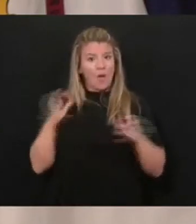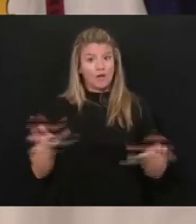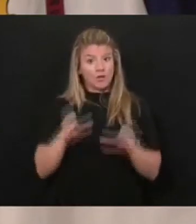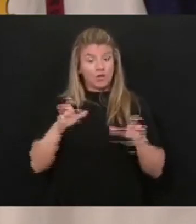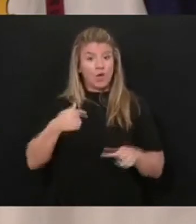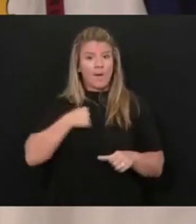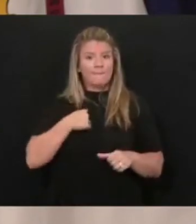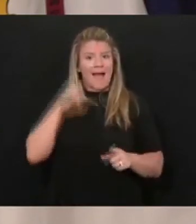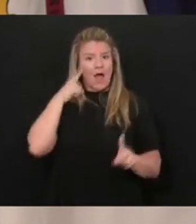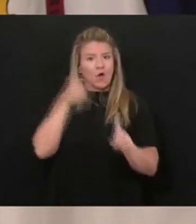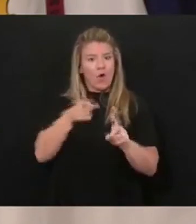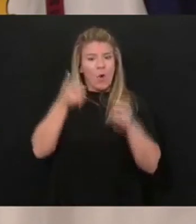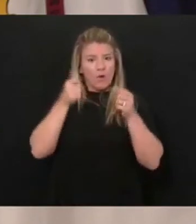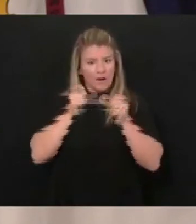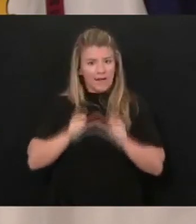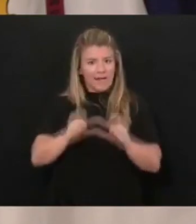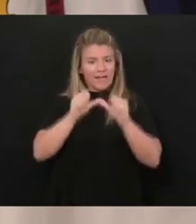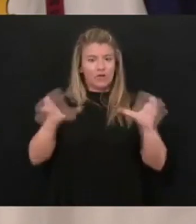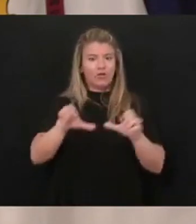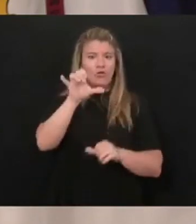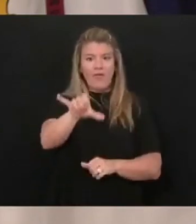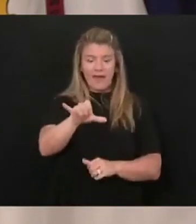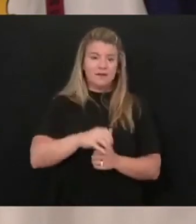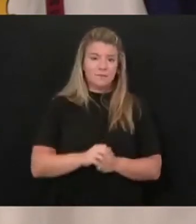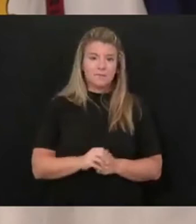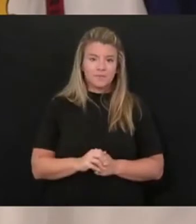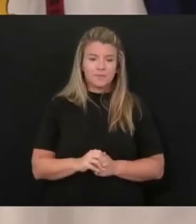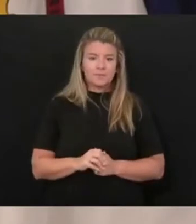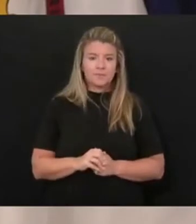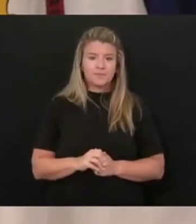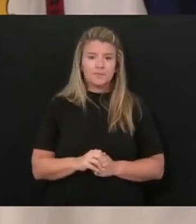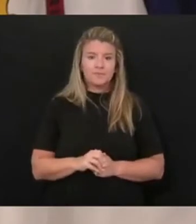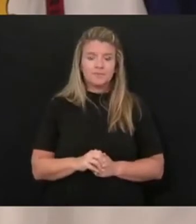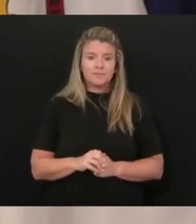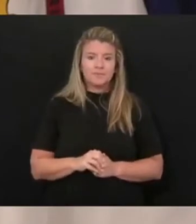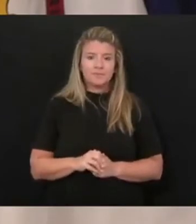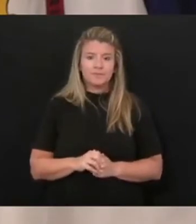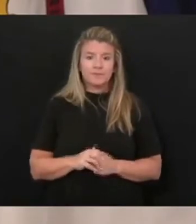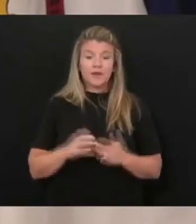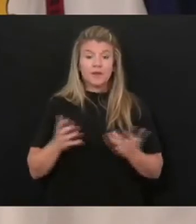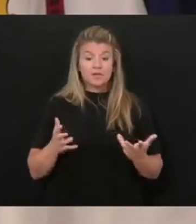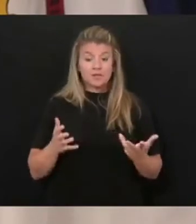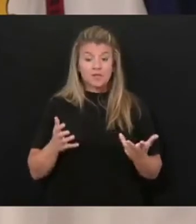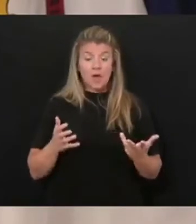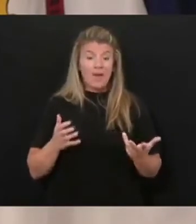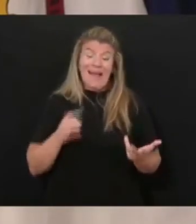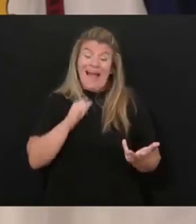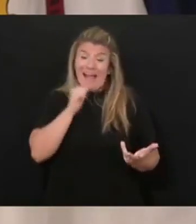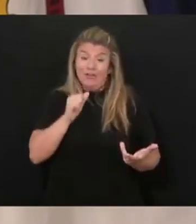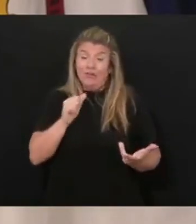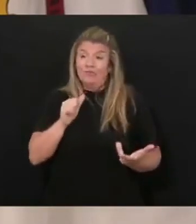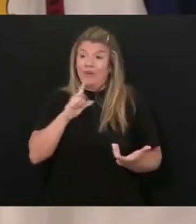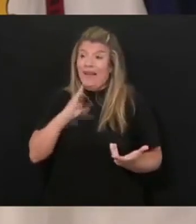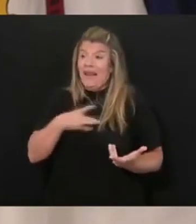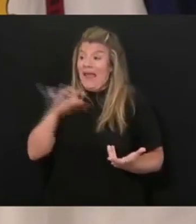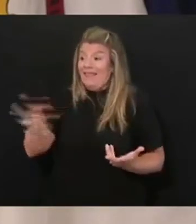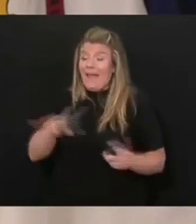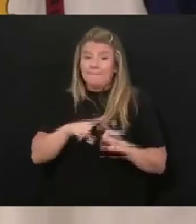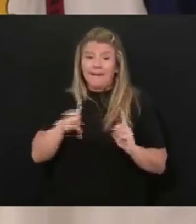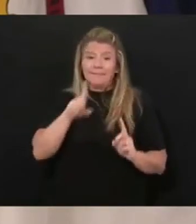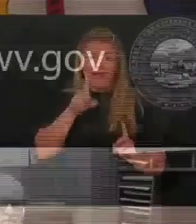continue to try to do. And that's all there is to it. So I don't like this kind of stuff, but I guess you've got to live with it.